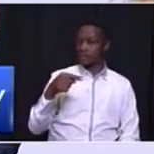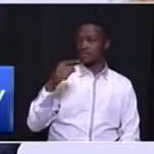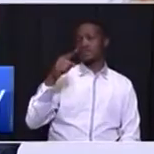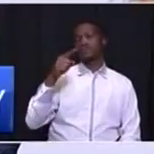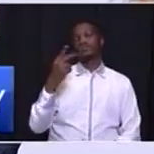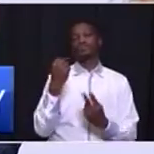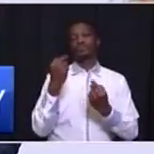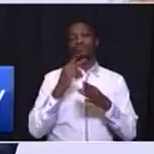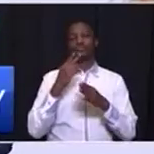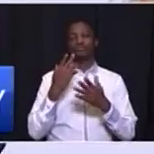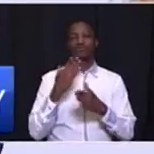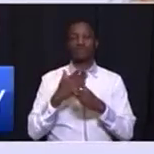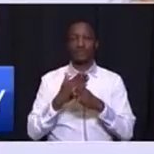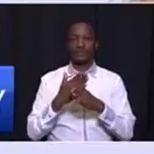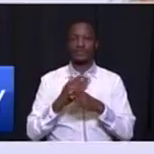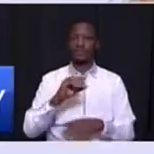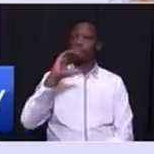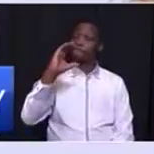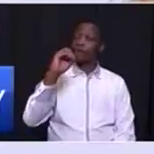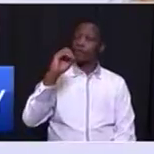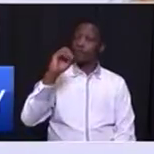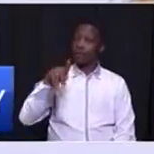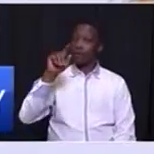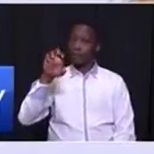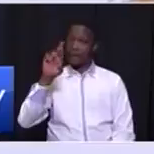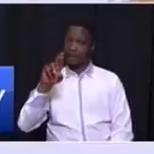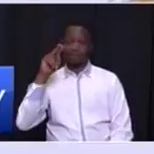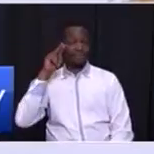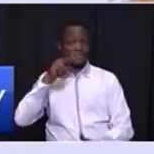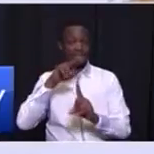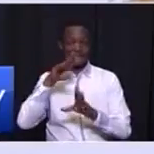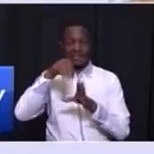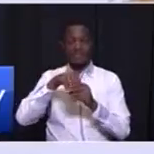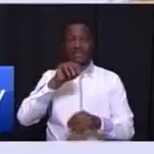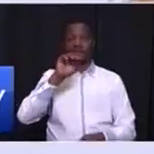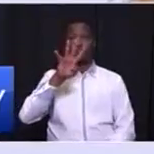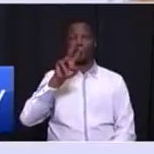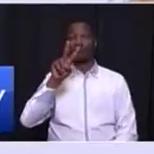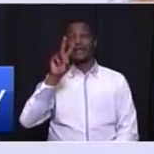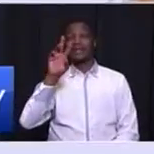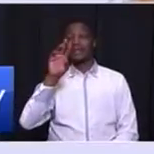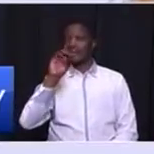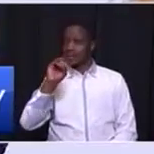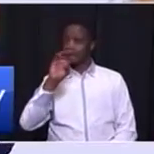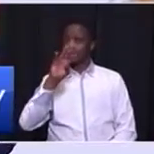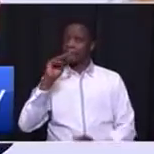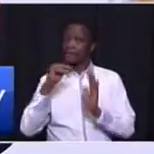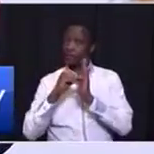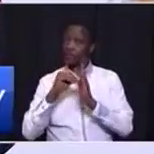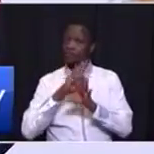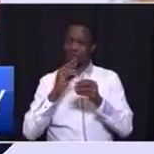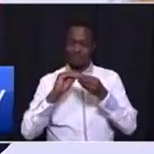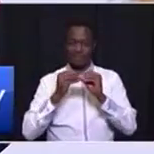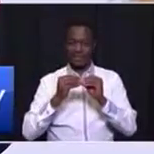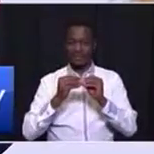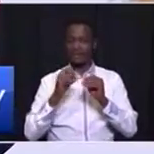jobs. Copper Vision invested $420 million in New Dorn Fountain, creating